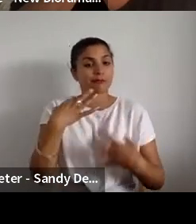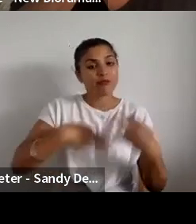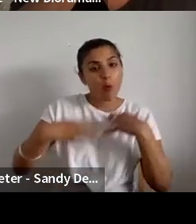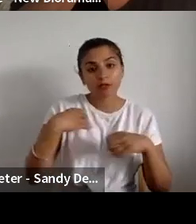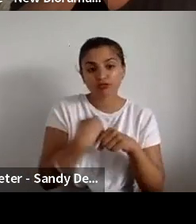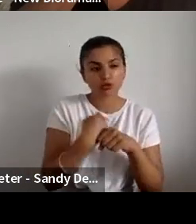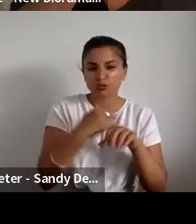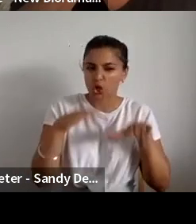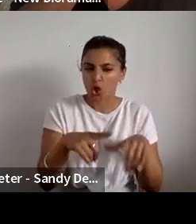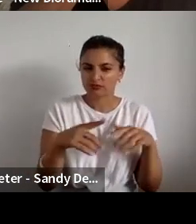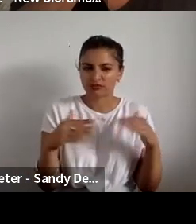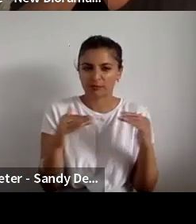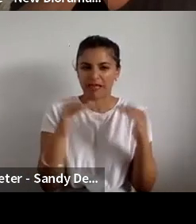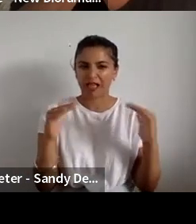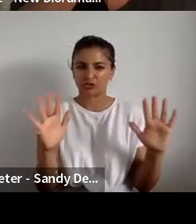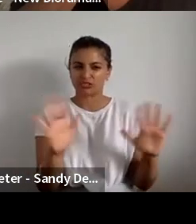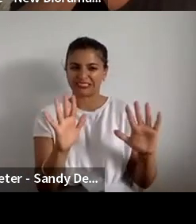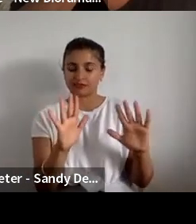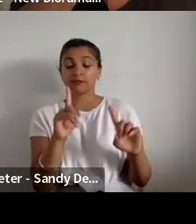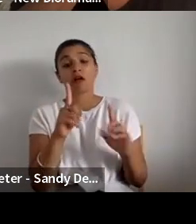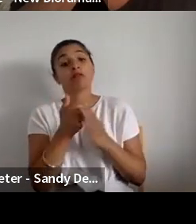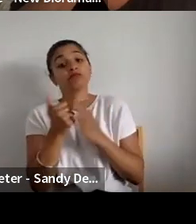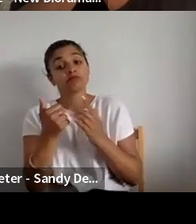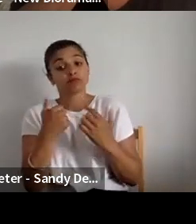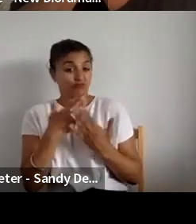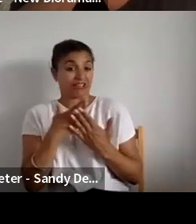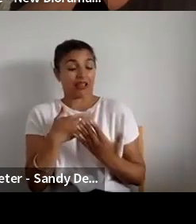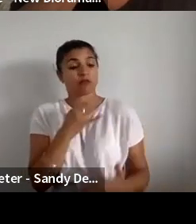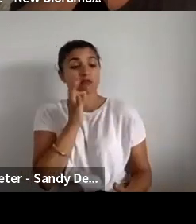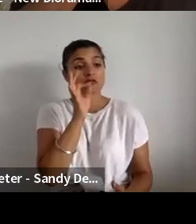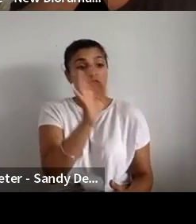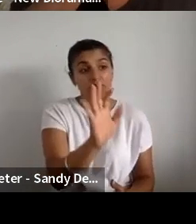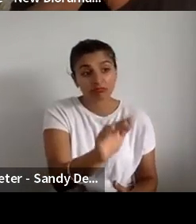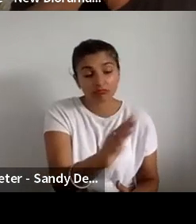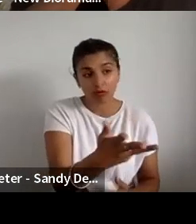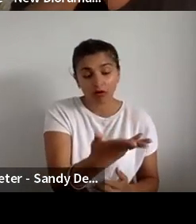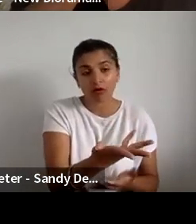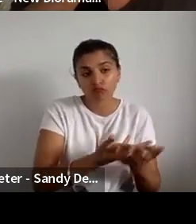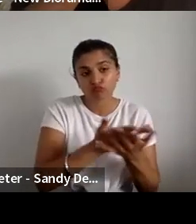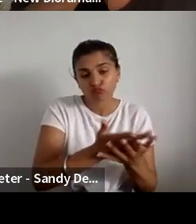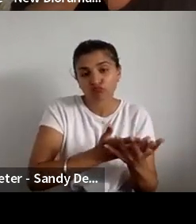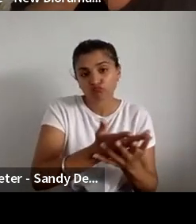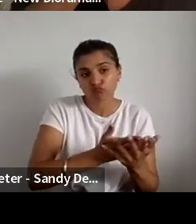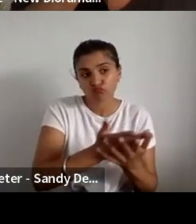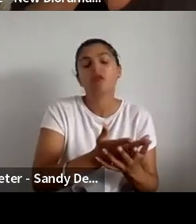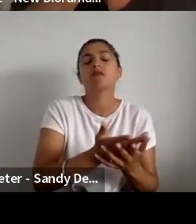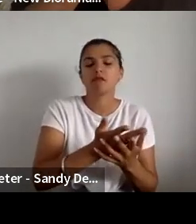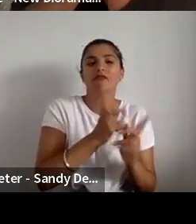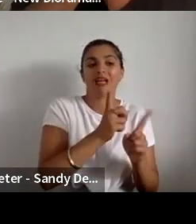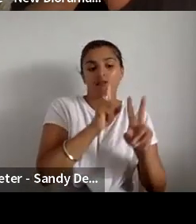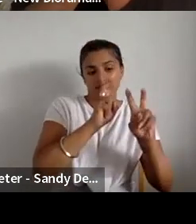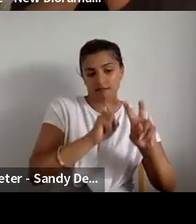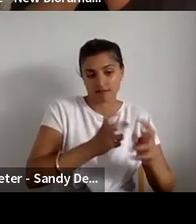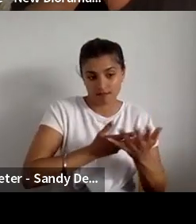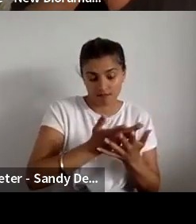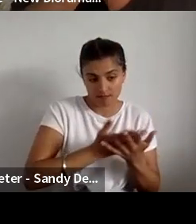So that typically it was just that we would ask a question and there'd be a bit of back and forth. So there was quite a lot more sort of questioning and going into that than